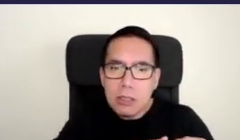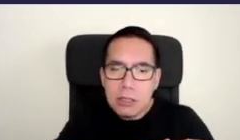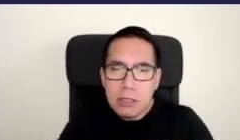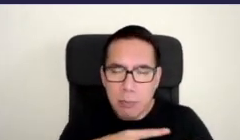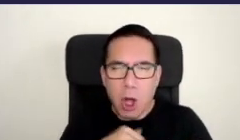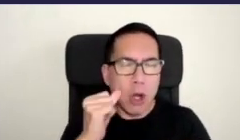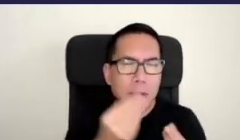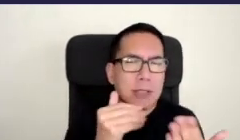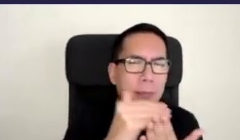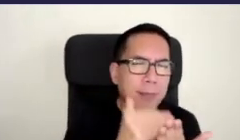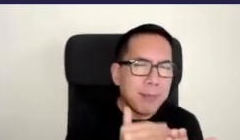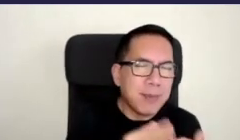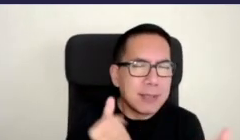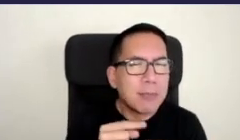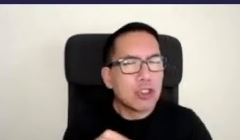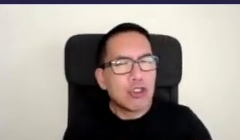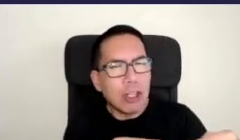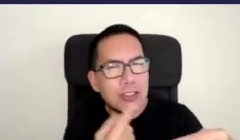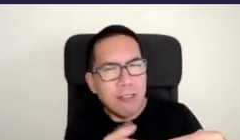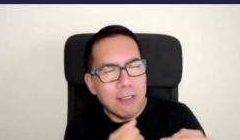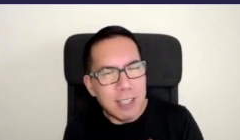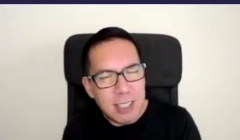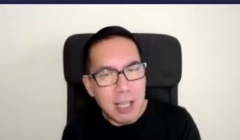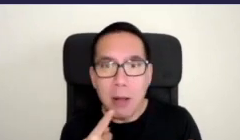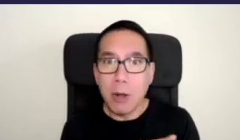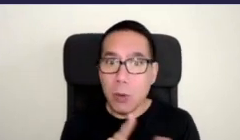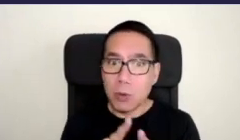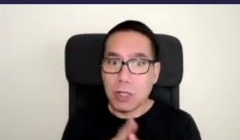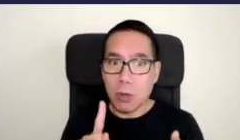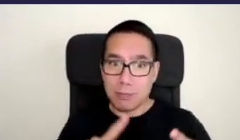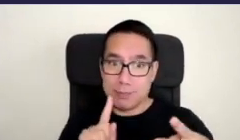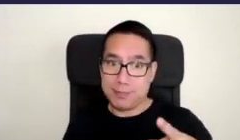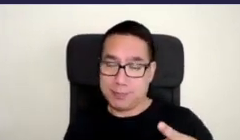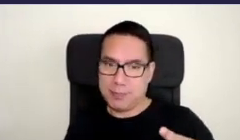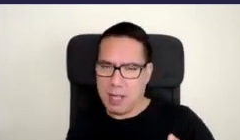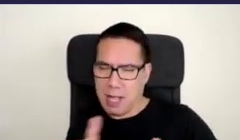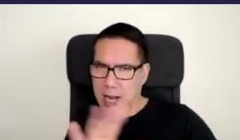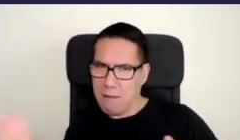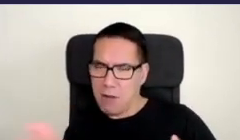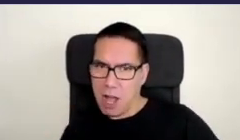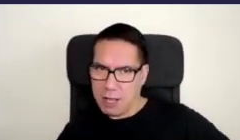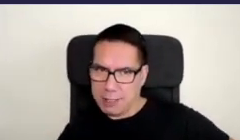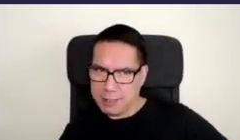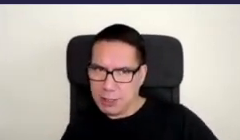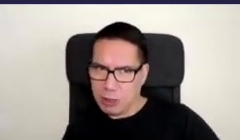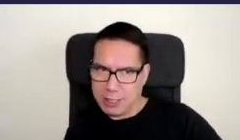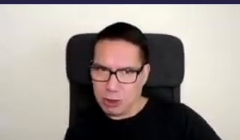and there are challenges also refining nature strip guidelines around Australia so really looking